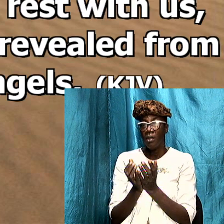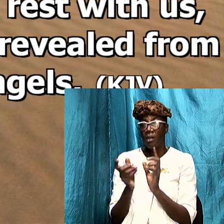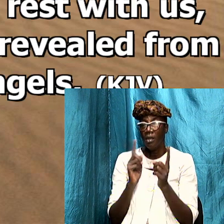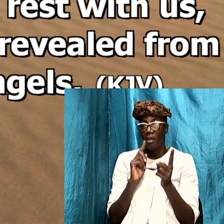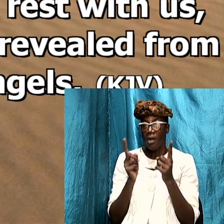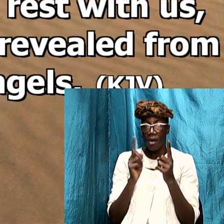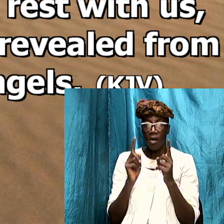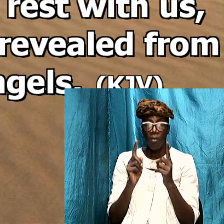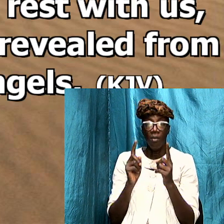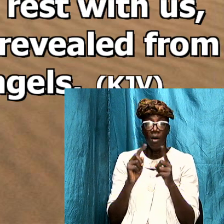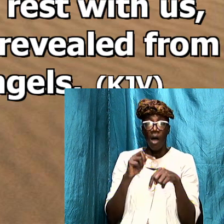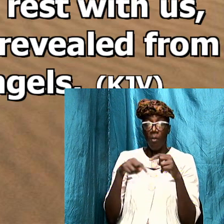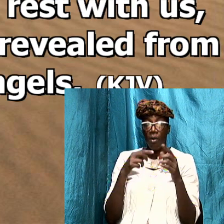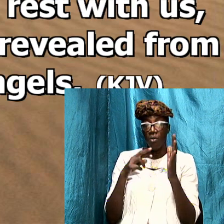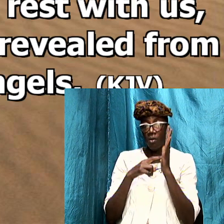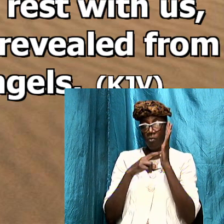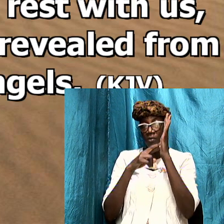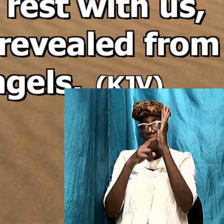a revealing